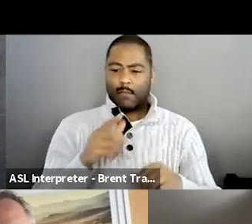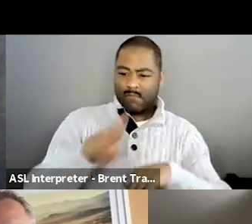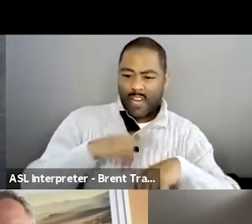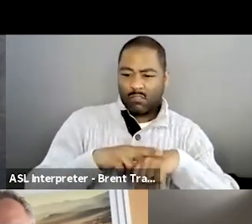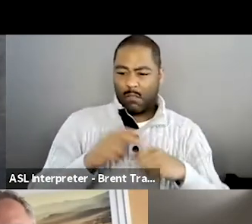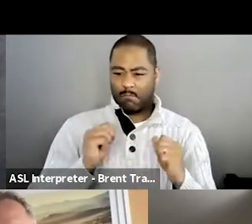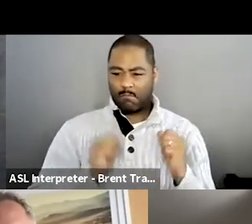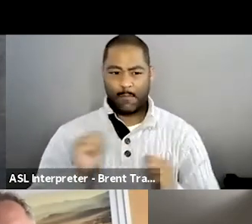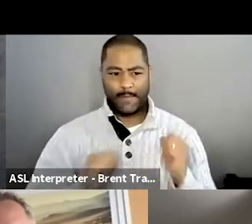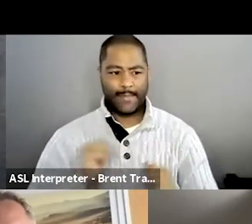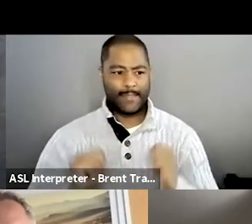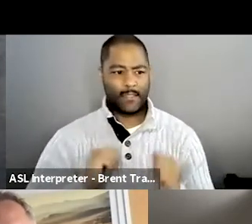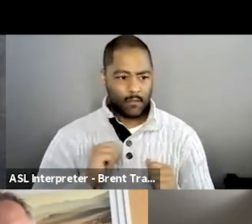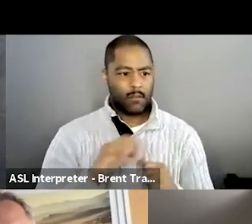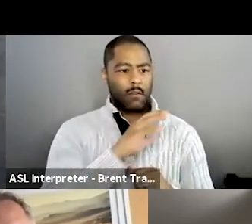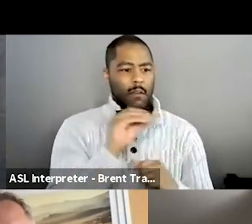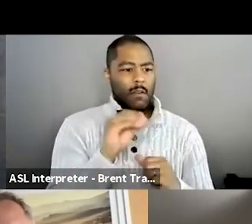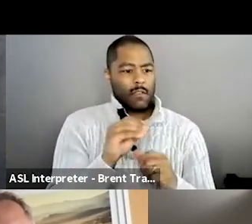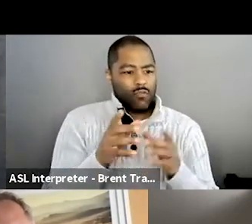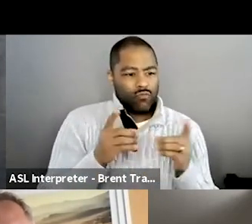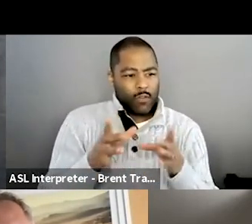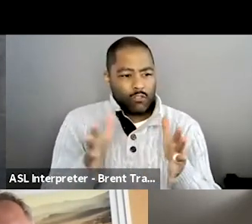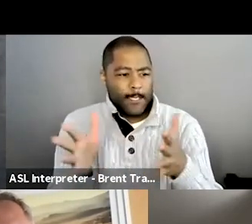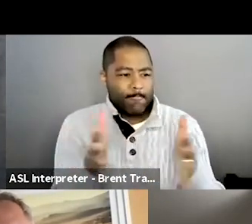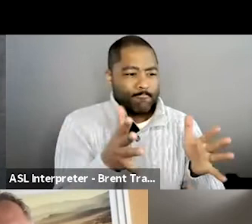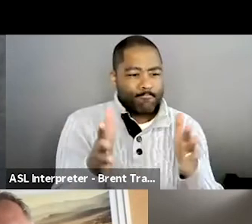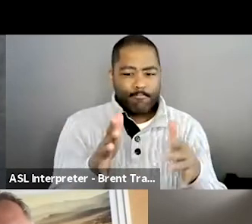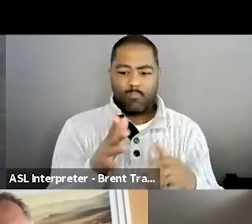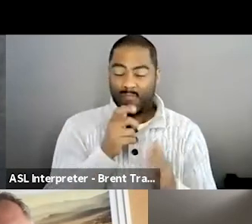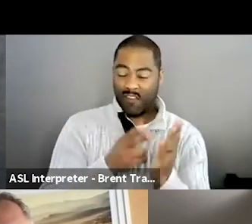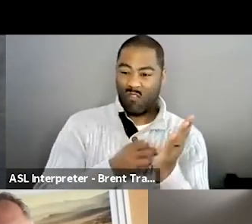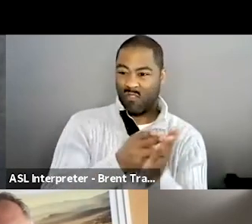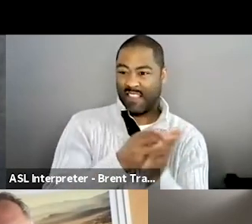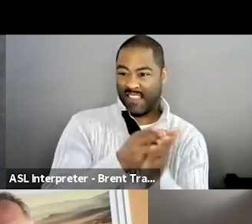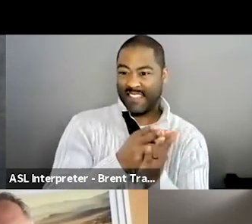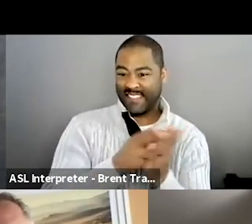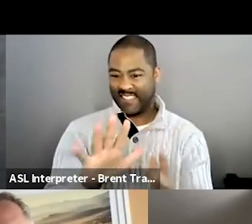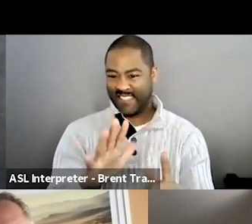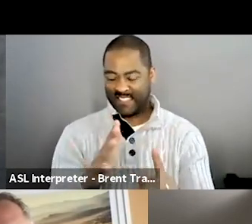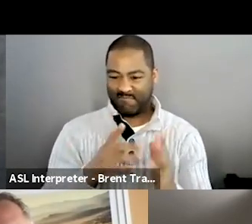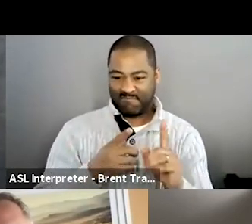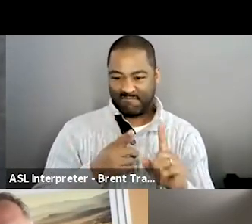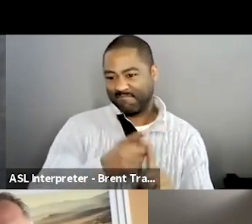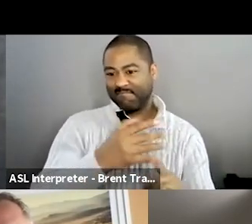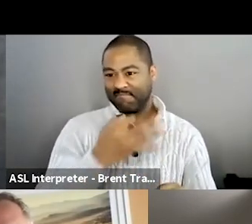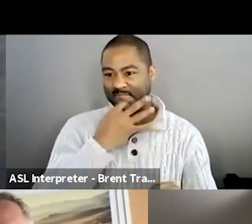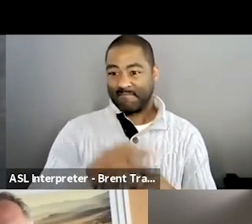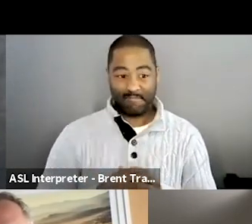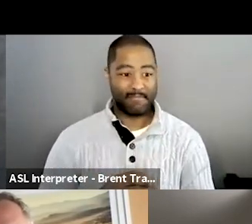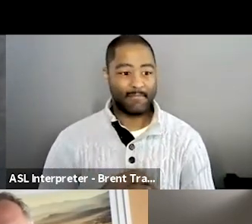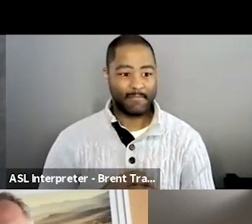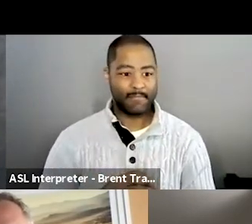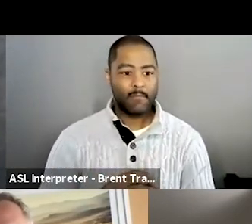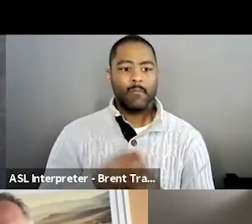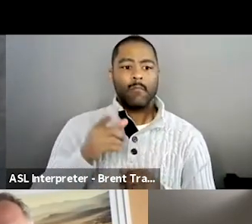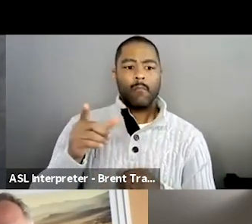duck spot for I Ams, which tells the tale of a boy's lifelong bond with his dog, earned